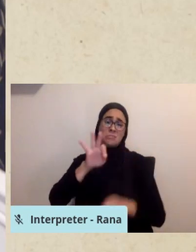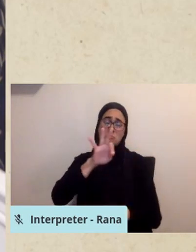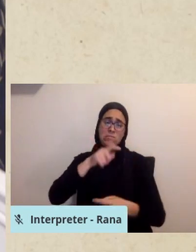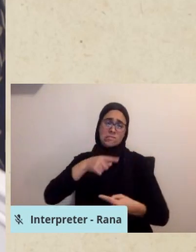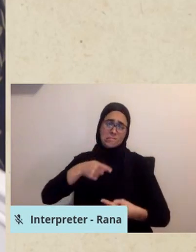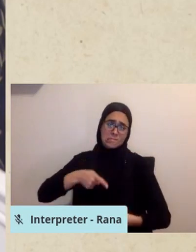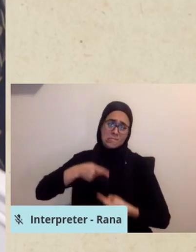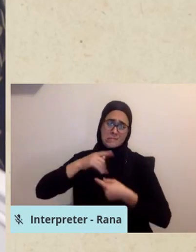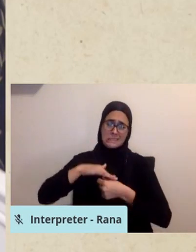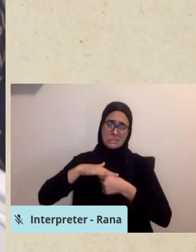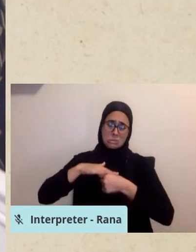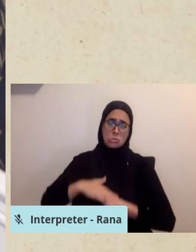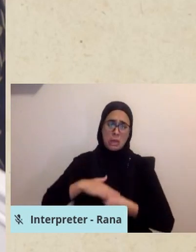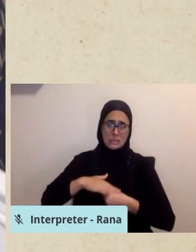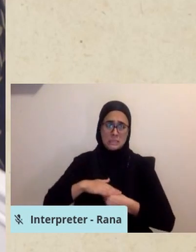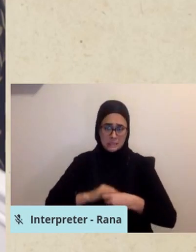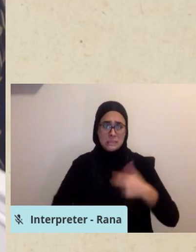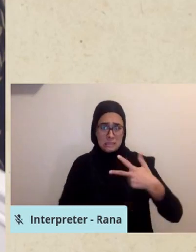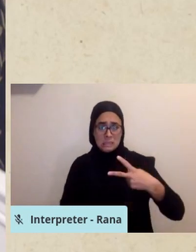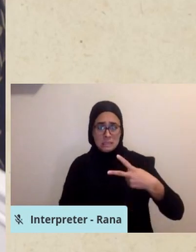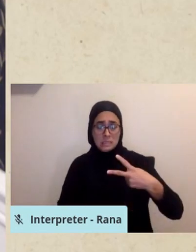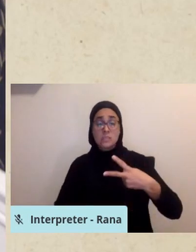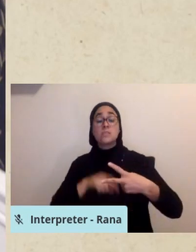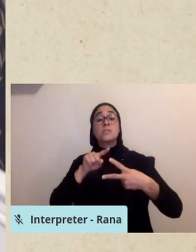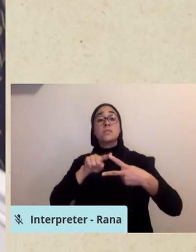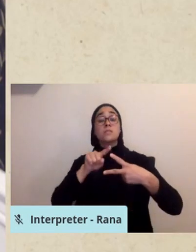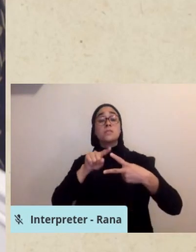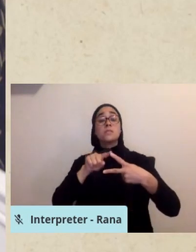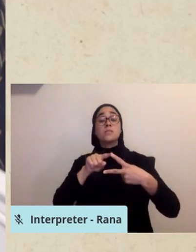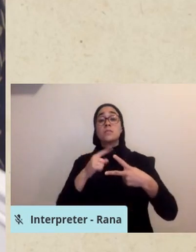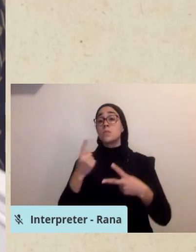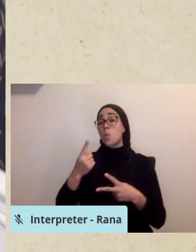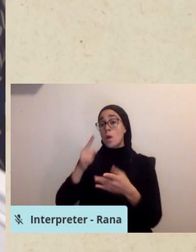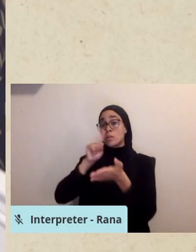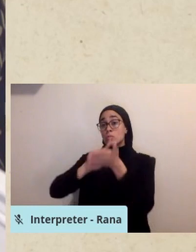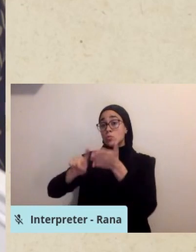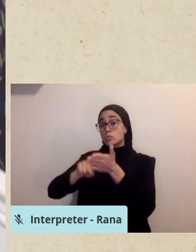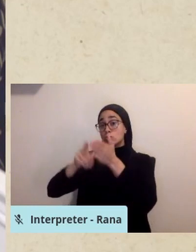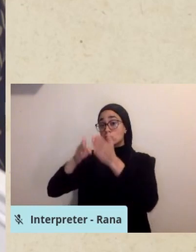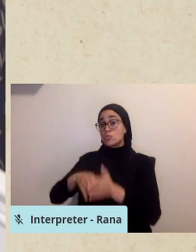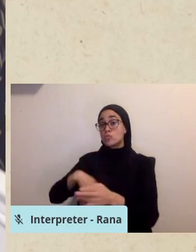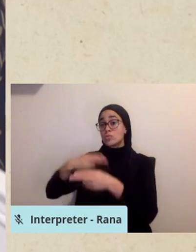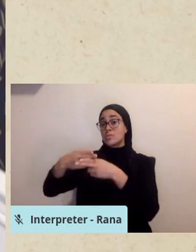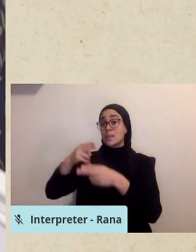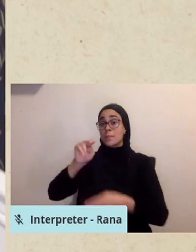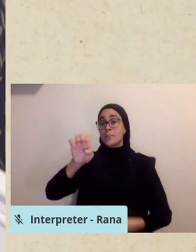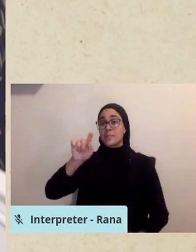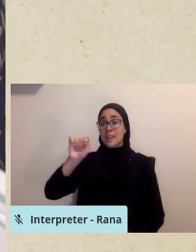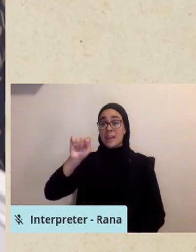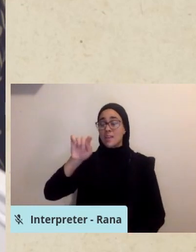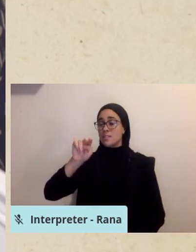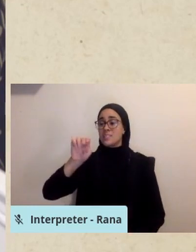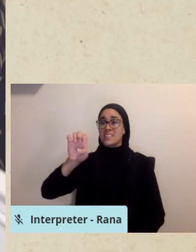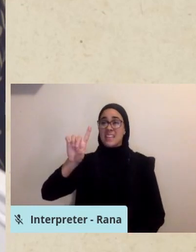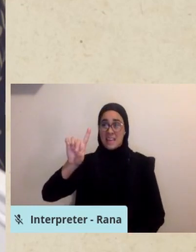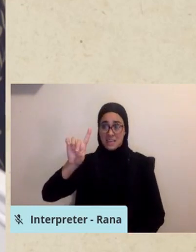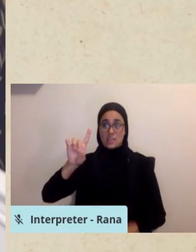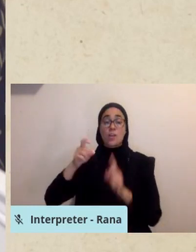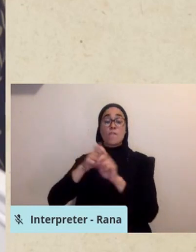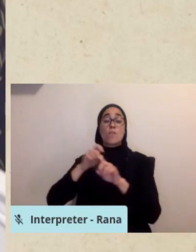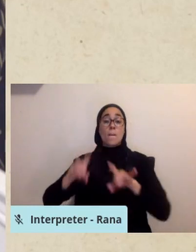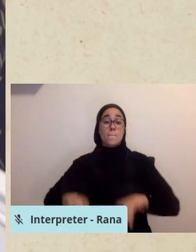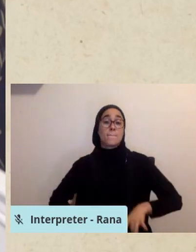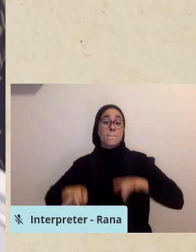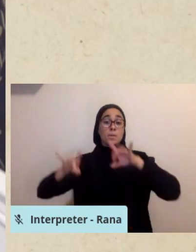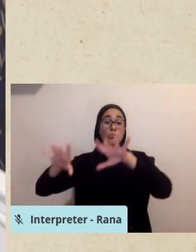Ned Dobos, an ethics researcher from Australia, actually teases moral injury into two separate and disparate